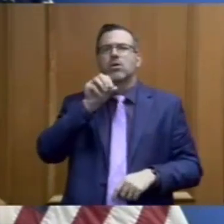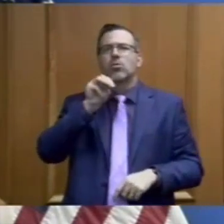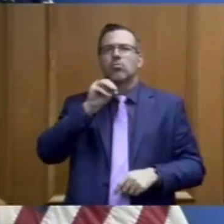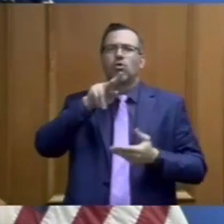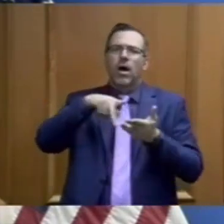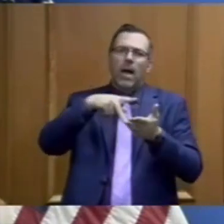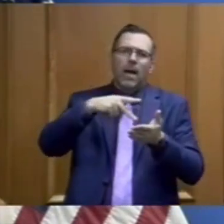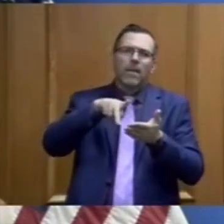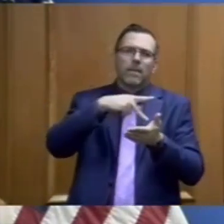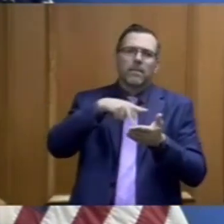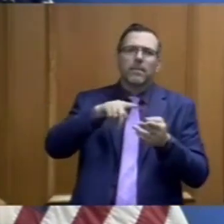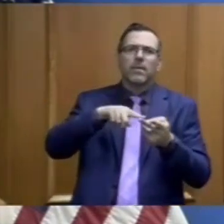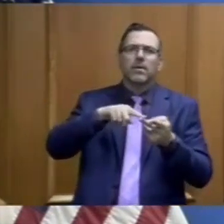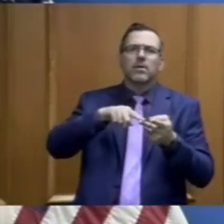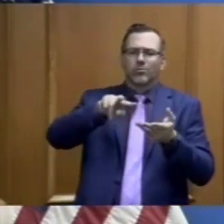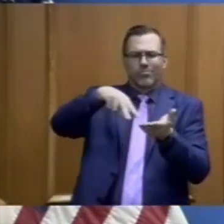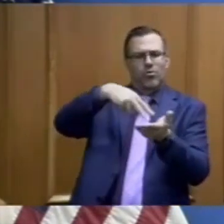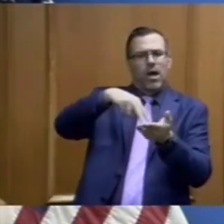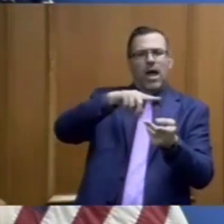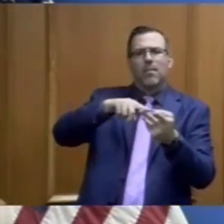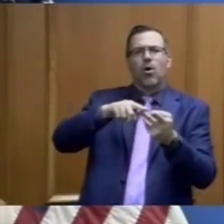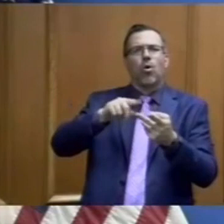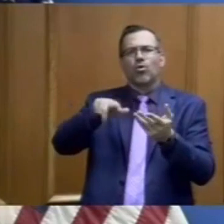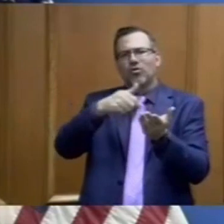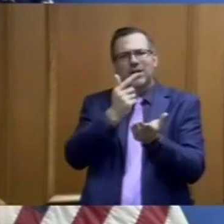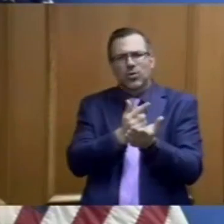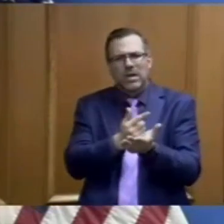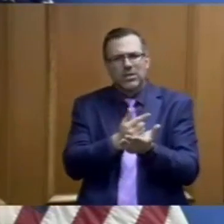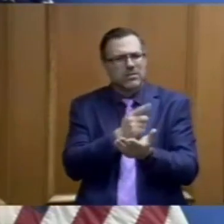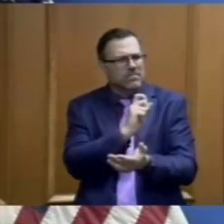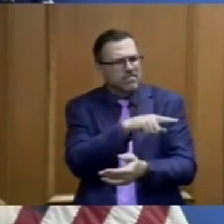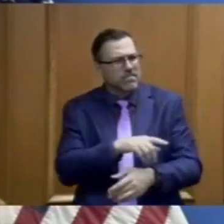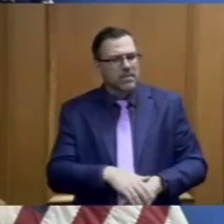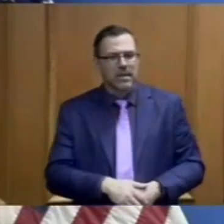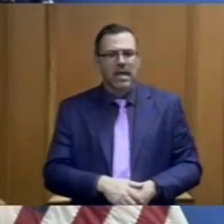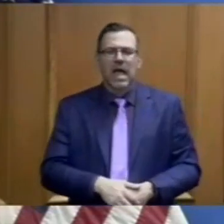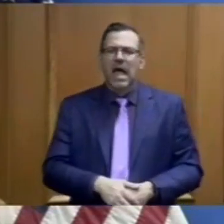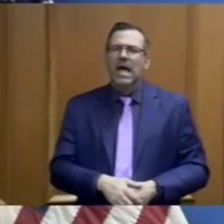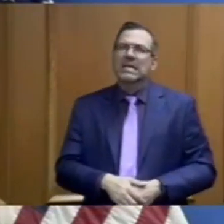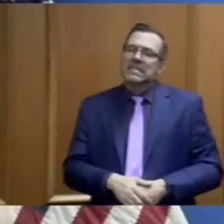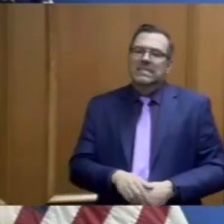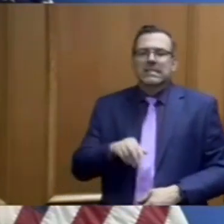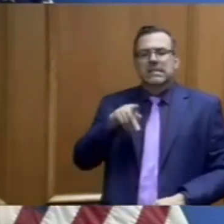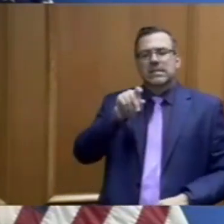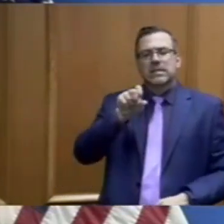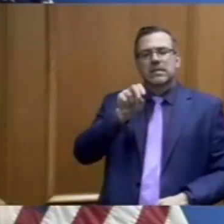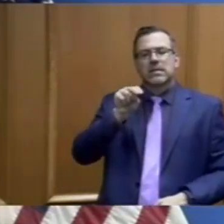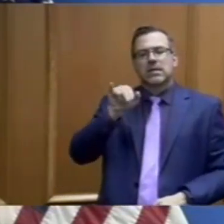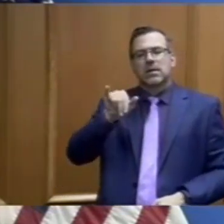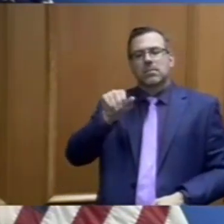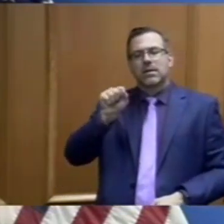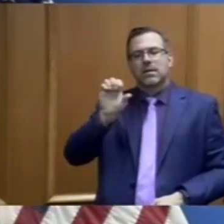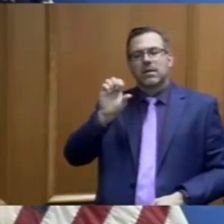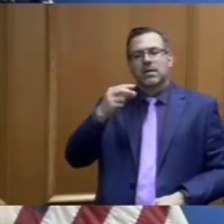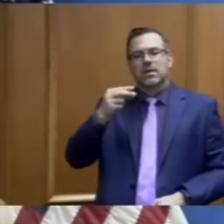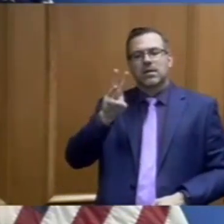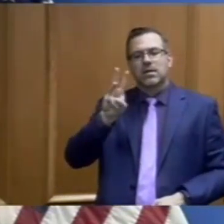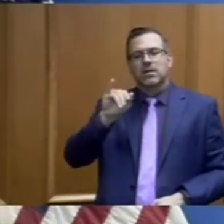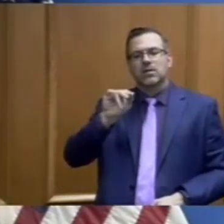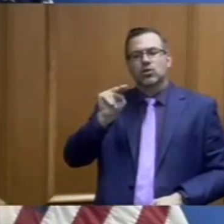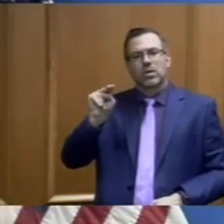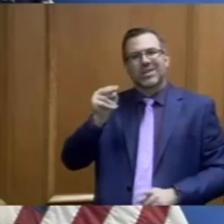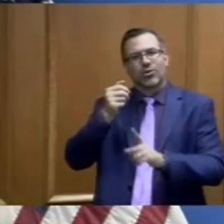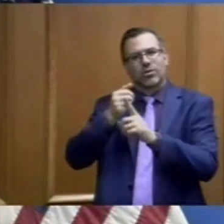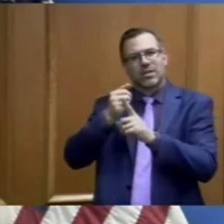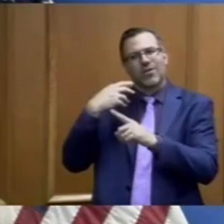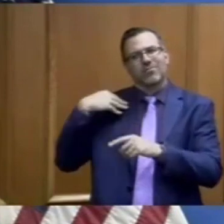You know I can't answer that question but we'll look at that. Penny Schwinn our Department of Education Commissioner is not in the room with